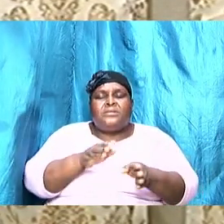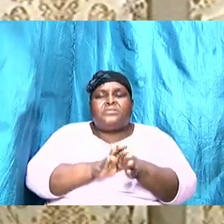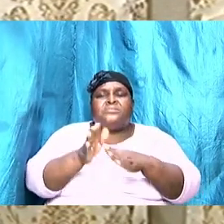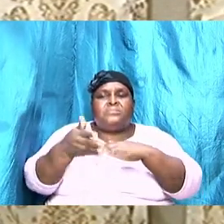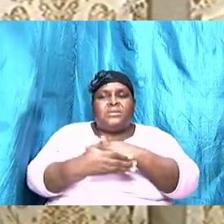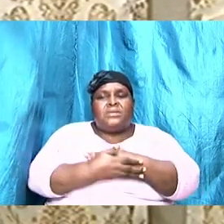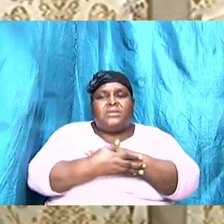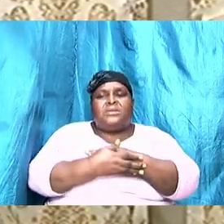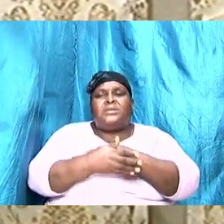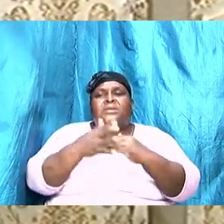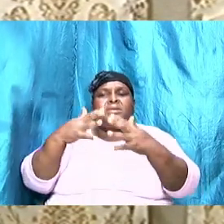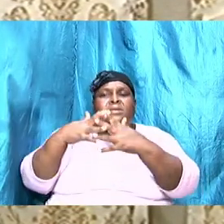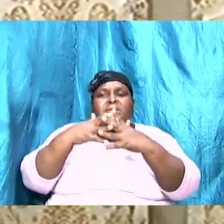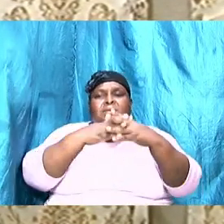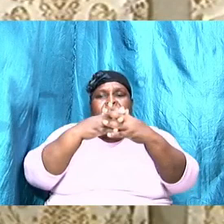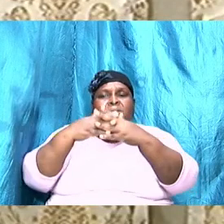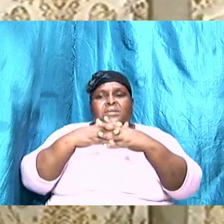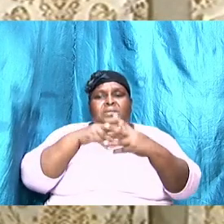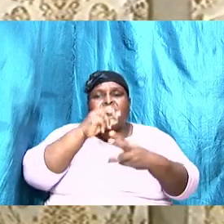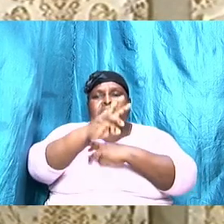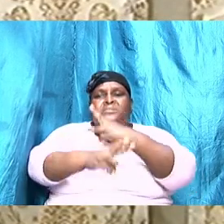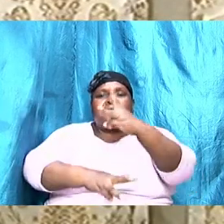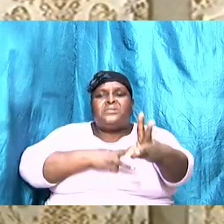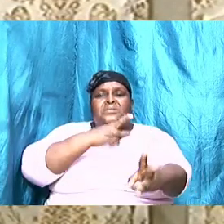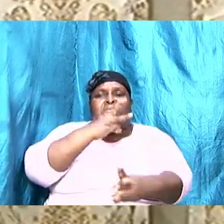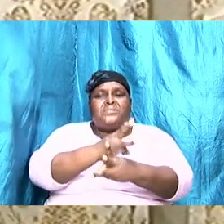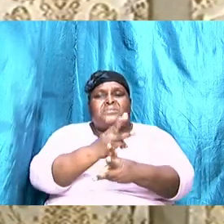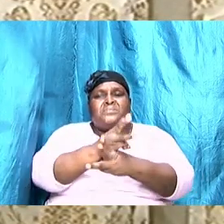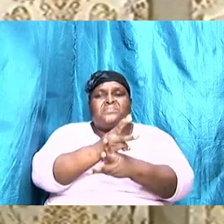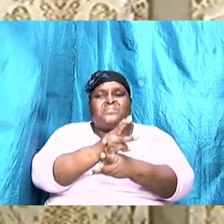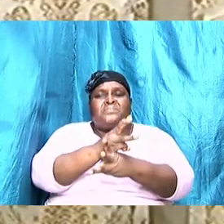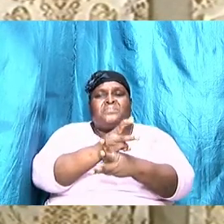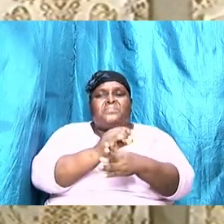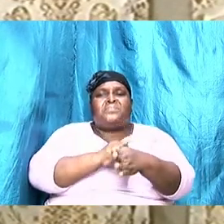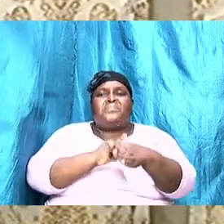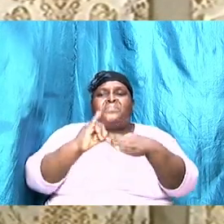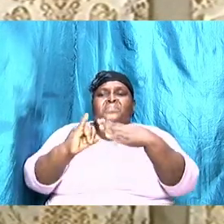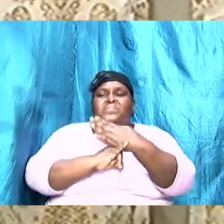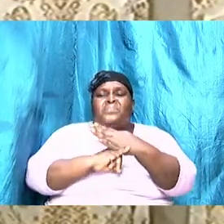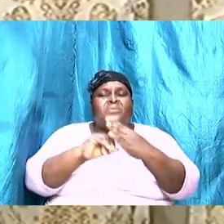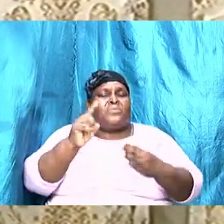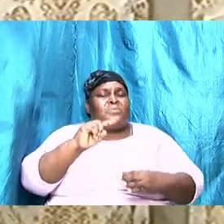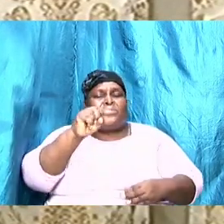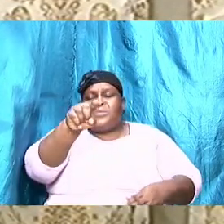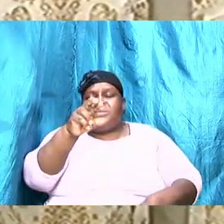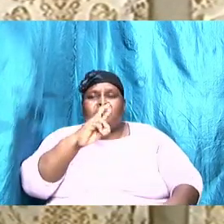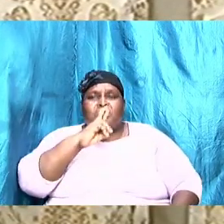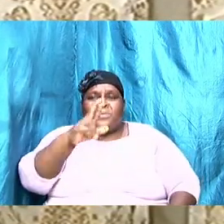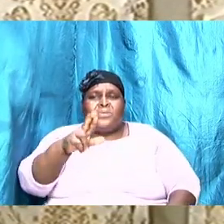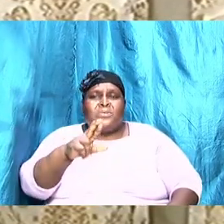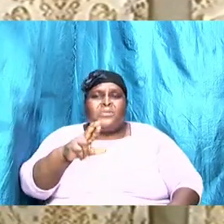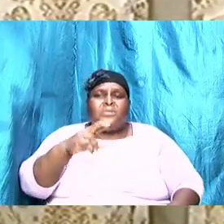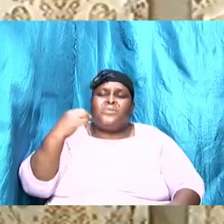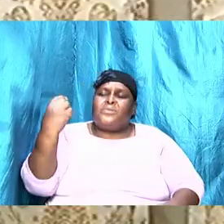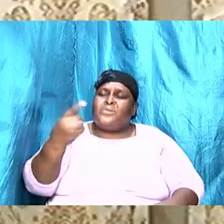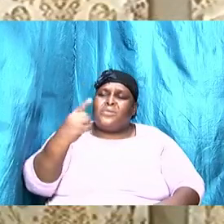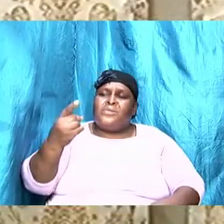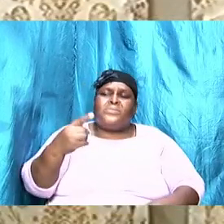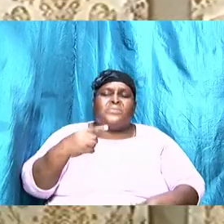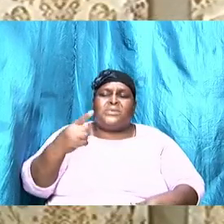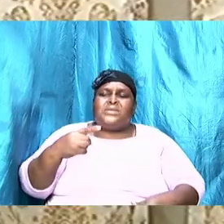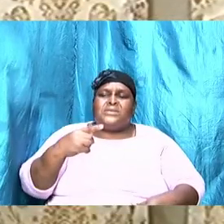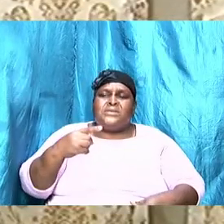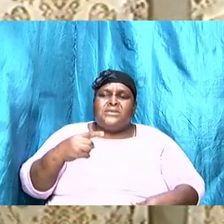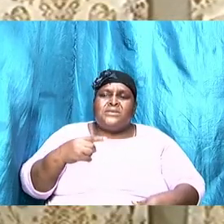U.S., Canada, the U.K., Germany, the islands, wherever you are. It is always a pleasure